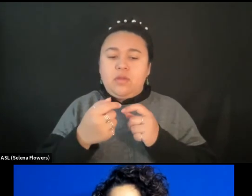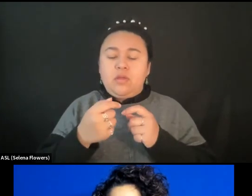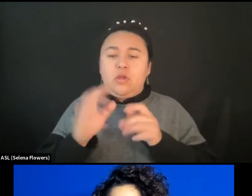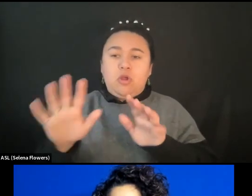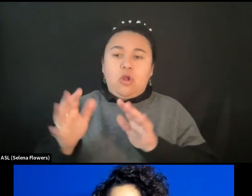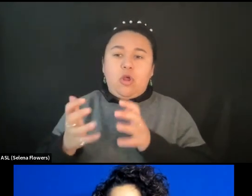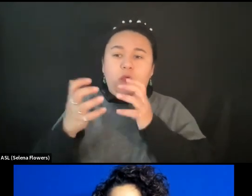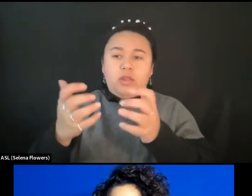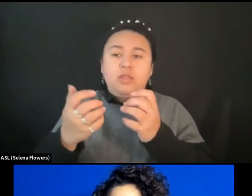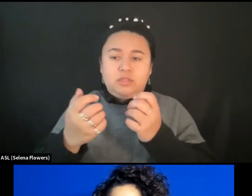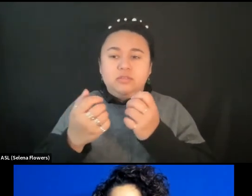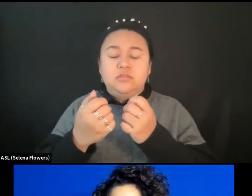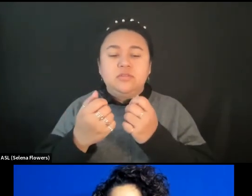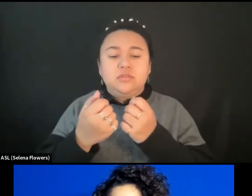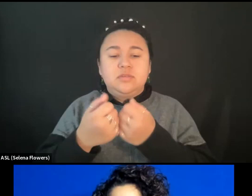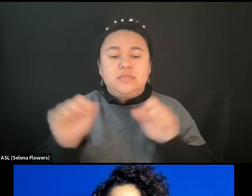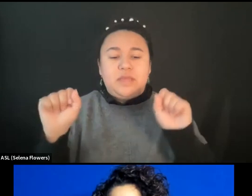audience.